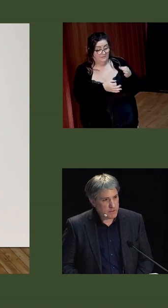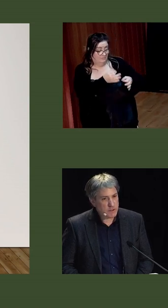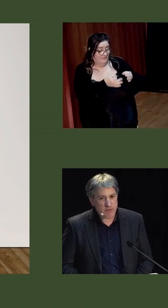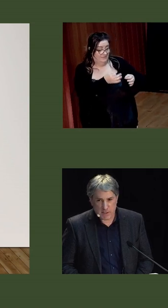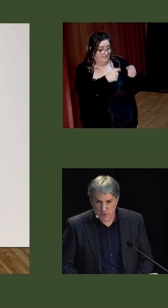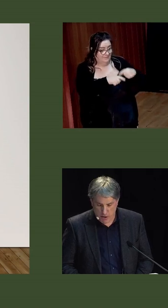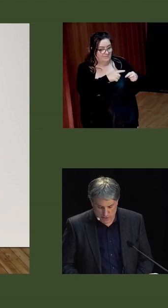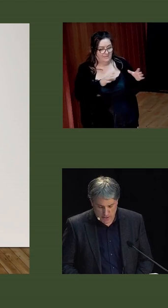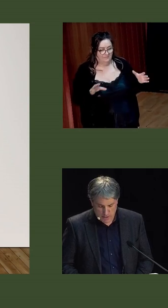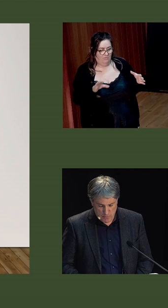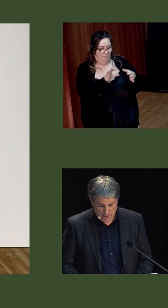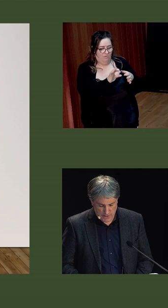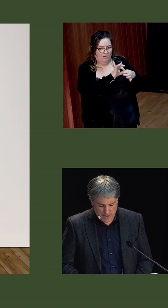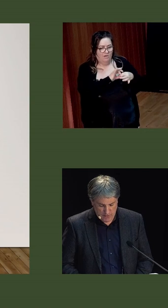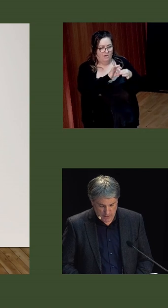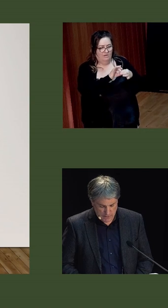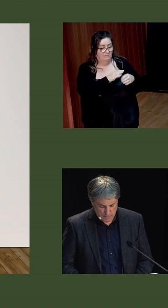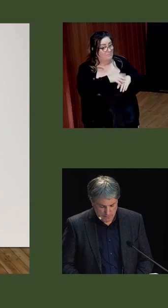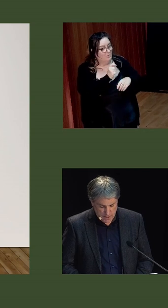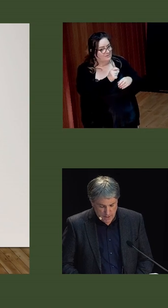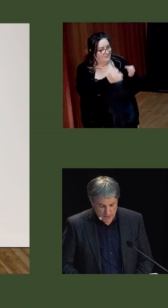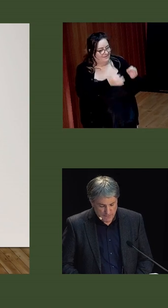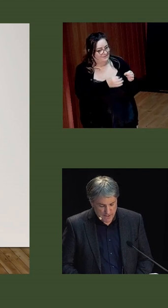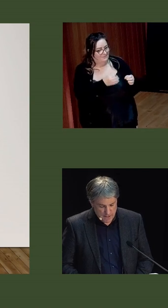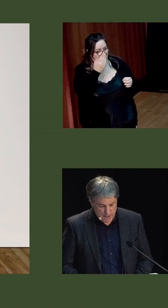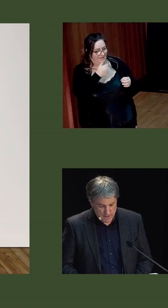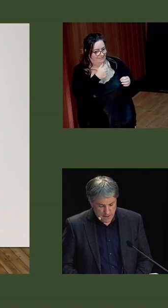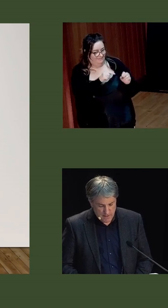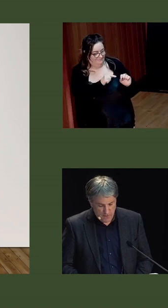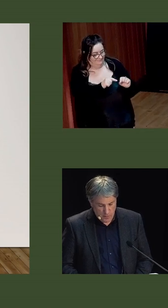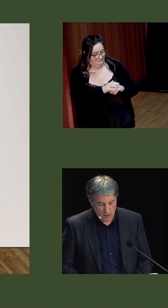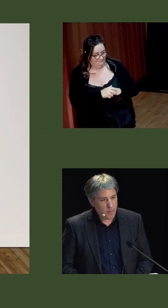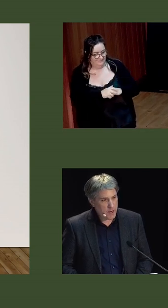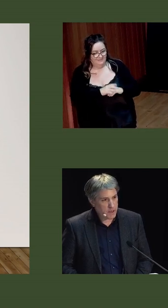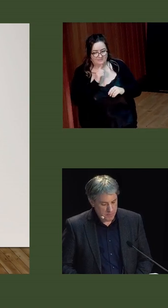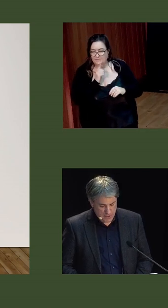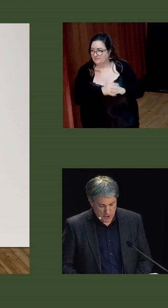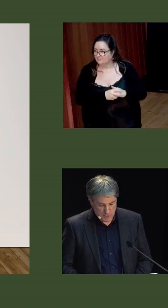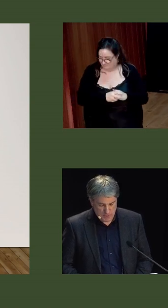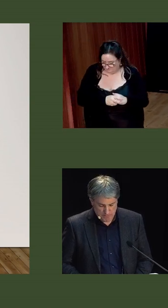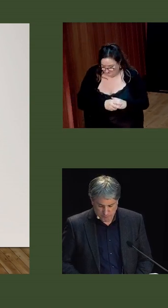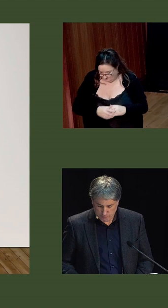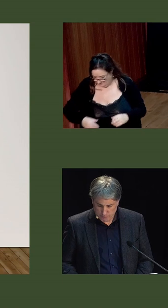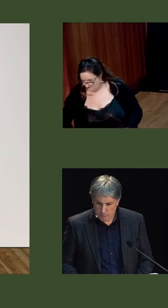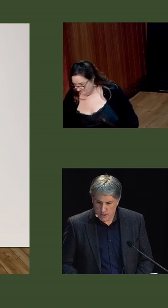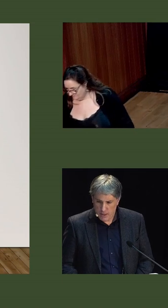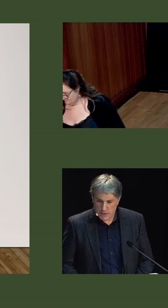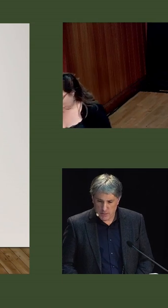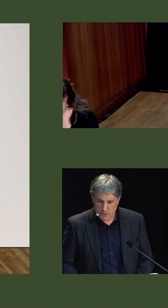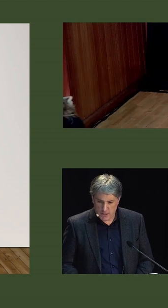civil servants, the vast majority practising Catholics. This facilitated informal lobbying by churchmen.